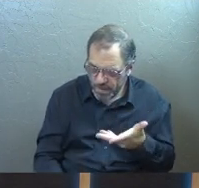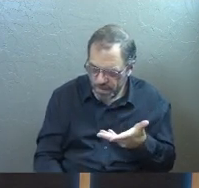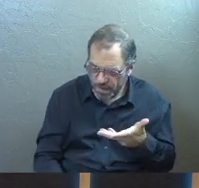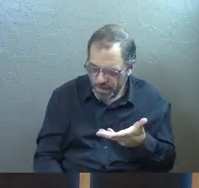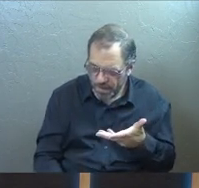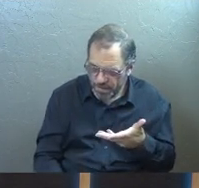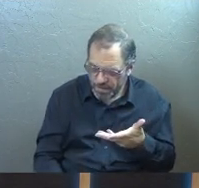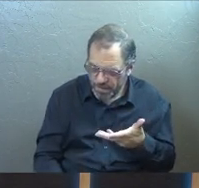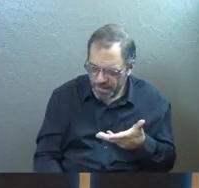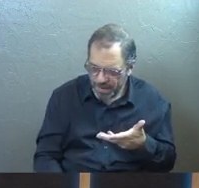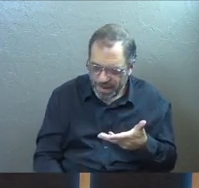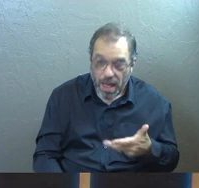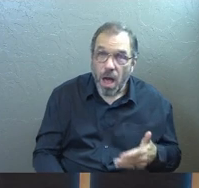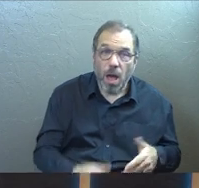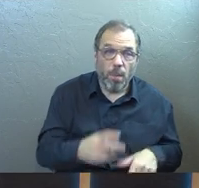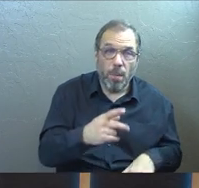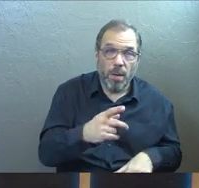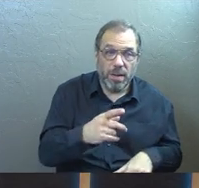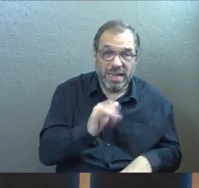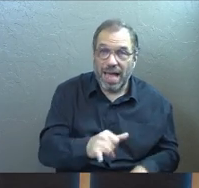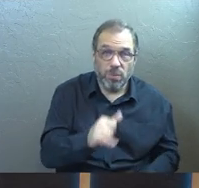It wasn't a religion to Paul.